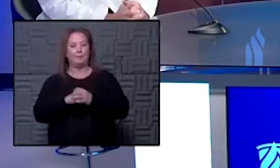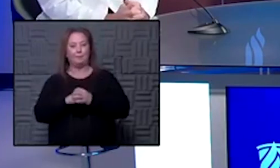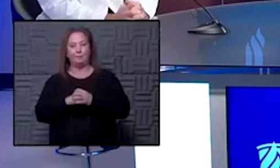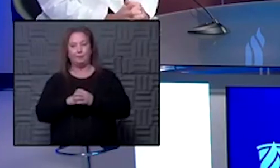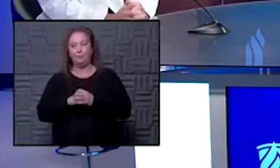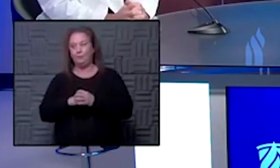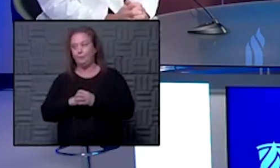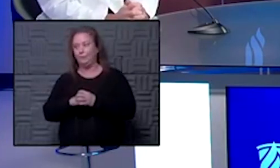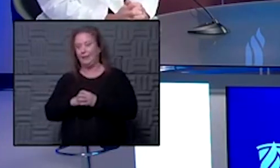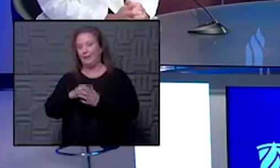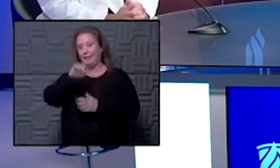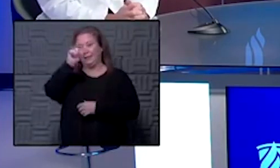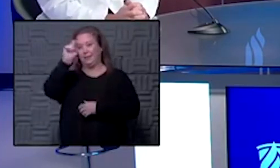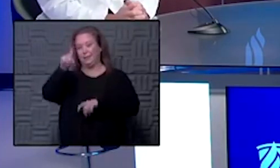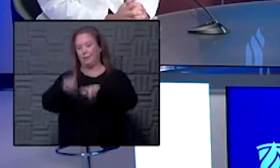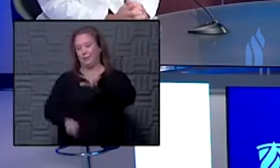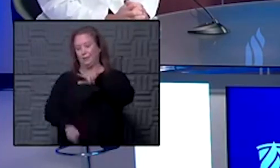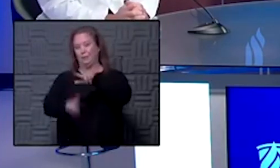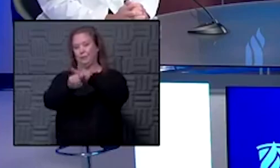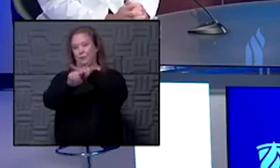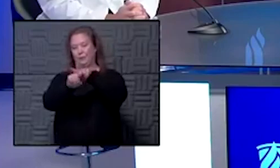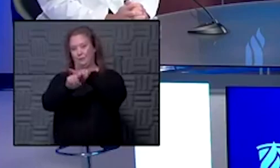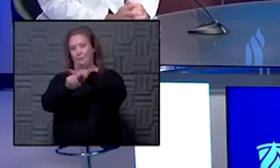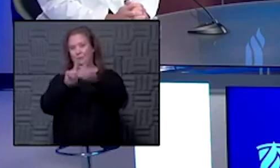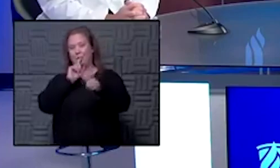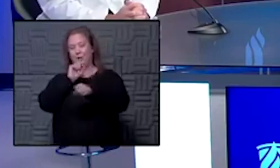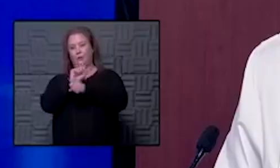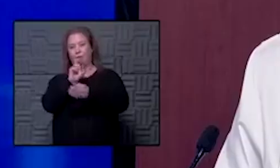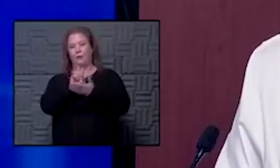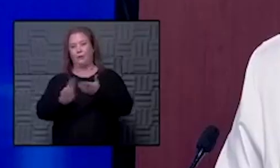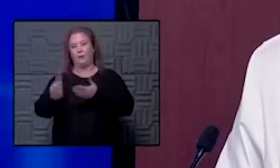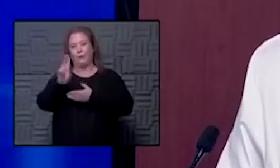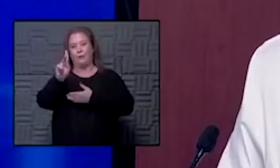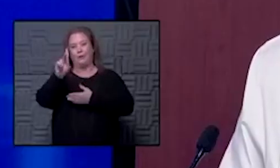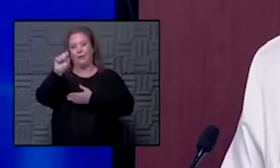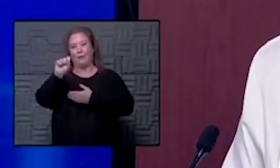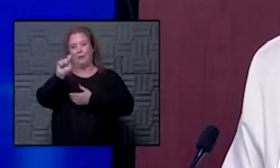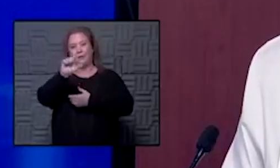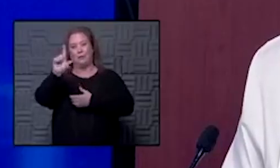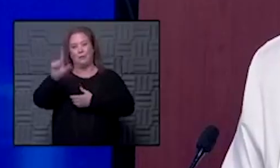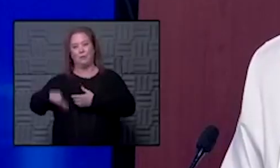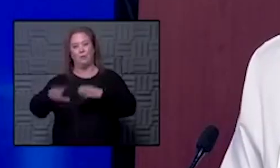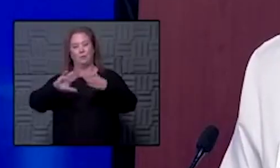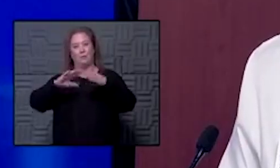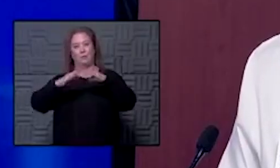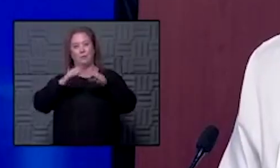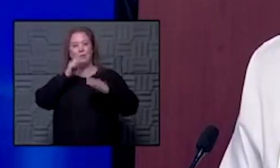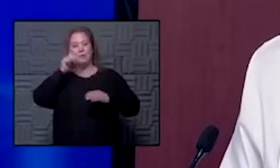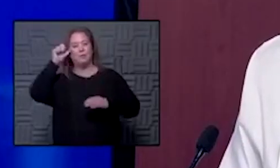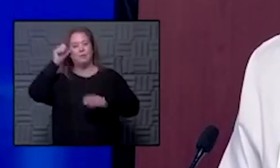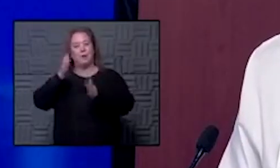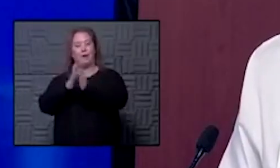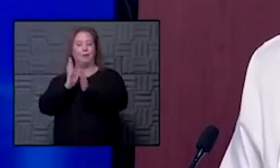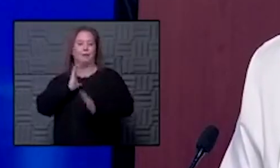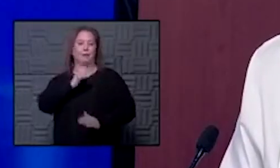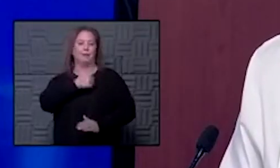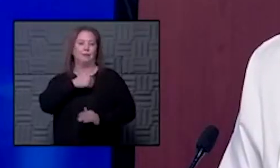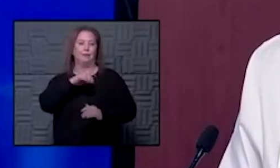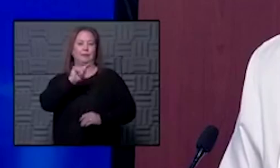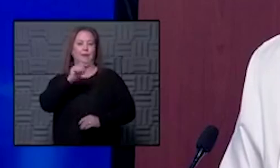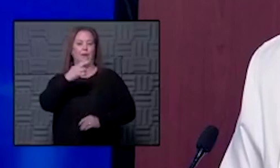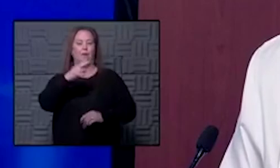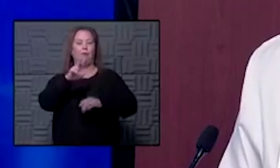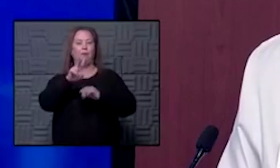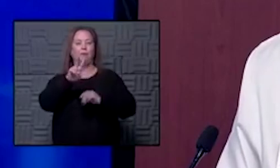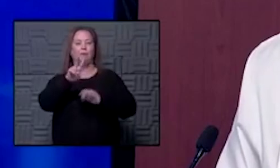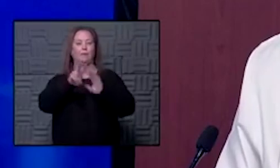so this question actually came up from um the university of kansas the lawrence campus community yesterday in a town hall in a